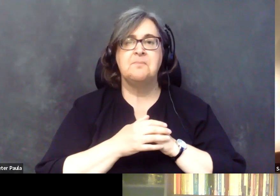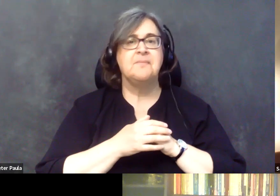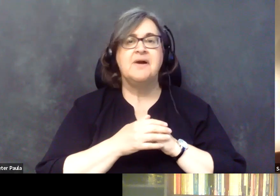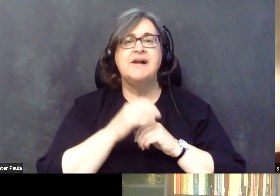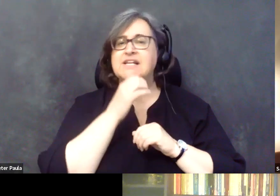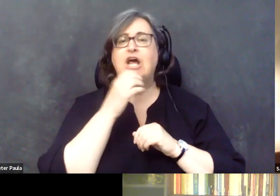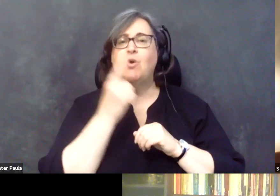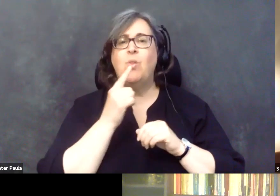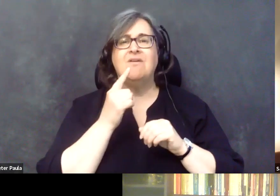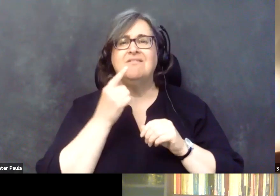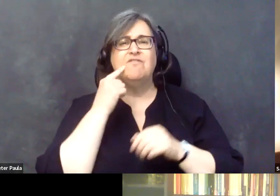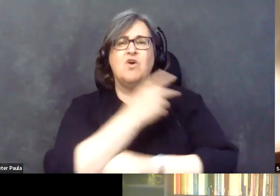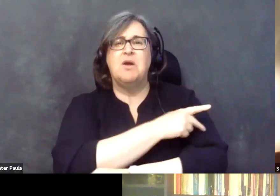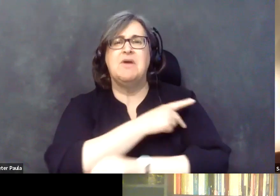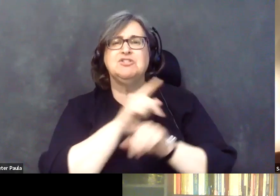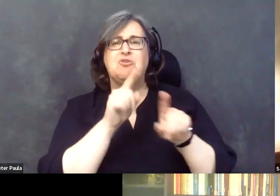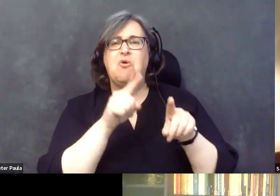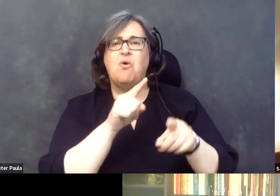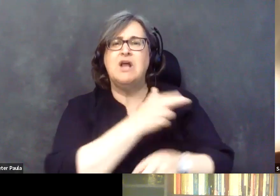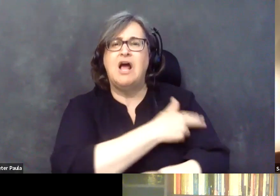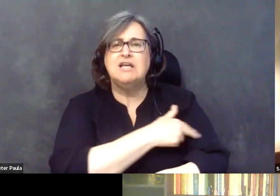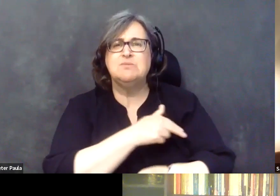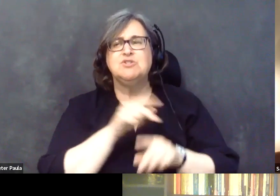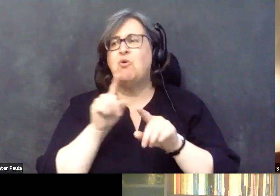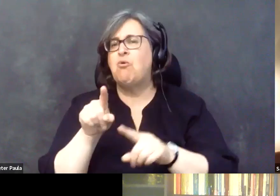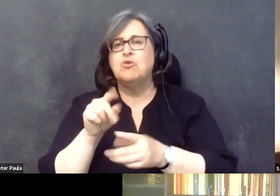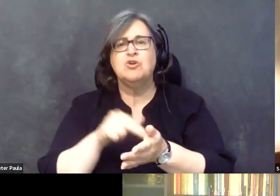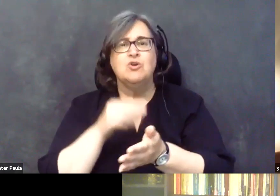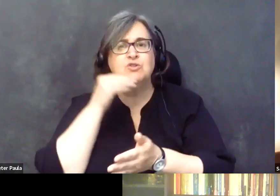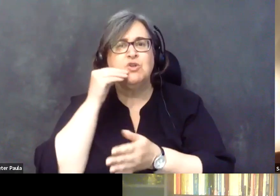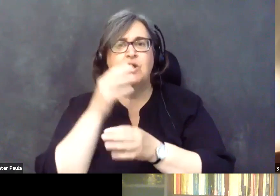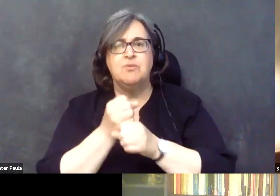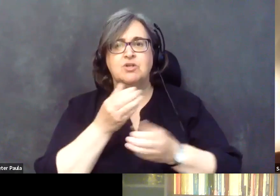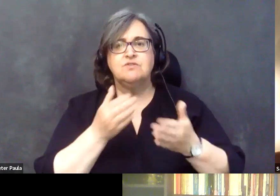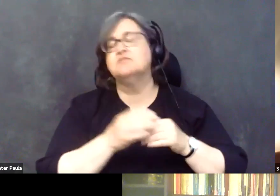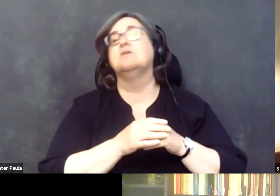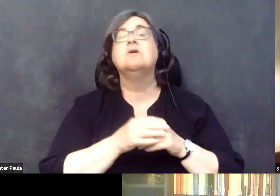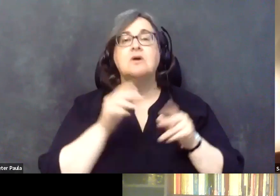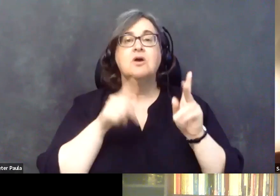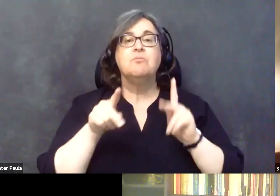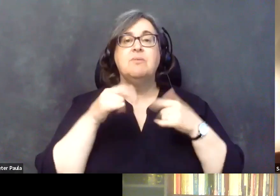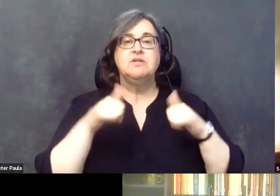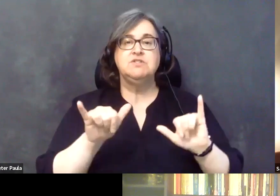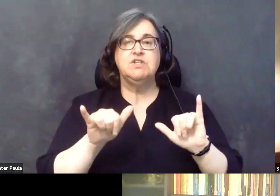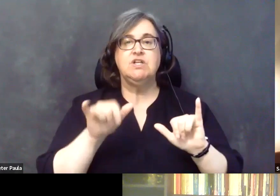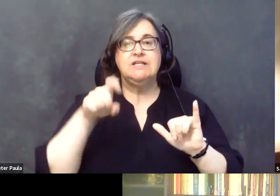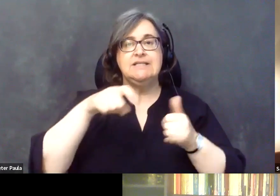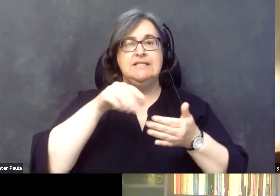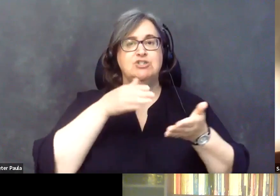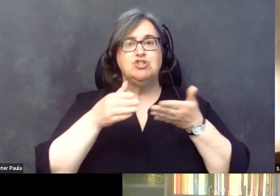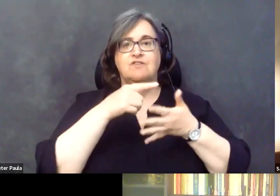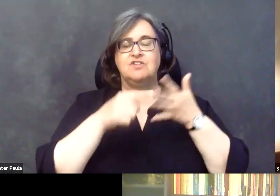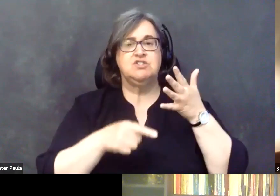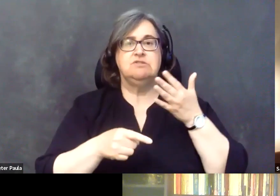hospitals or to the nursing homes to get the services. People still need the services in whatever setting they are, like